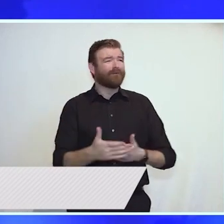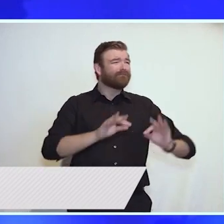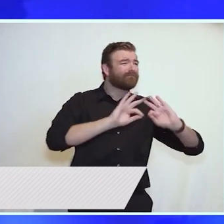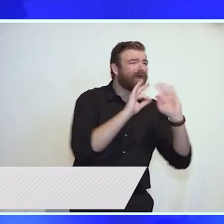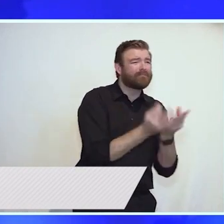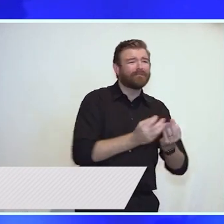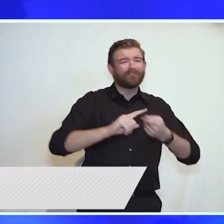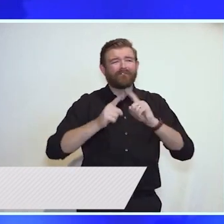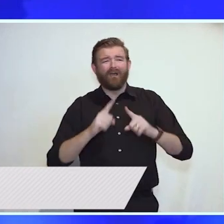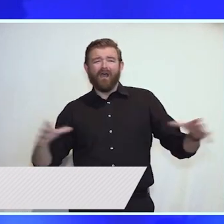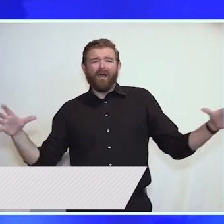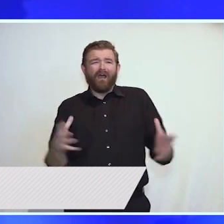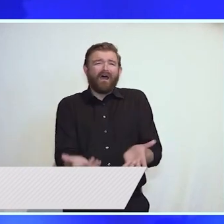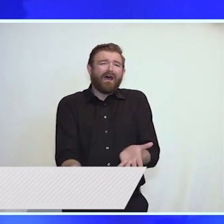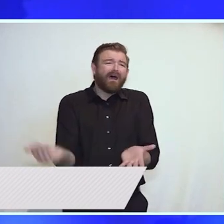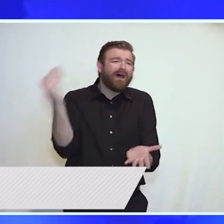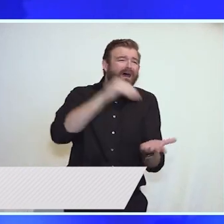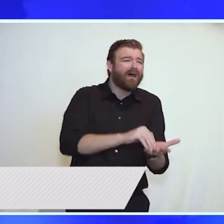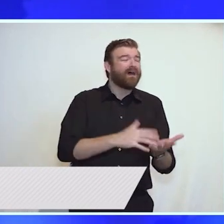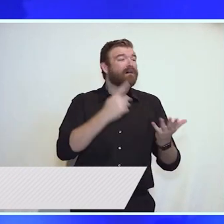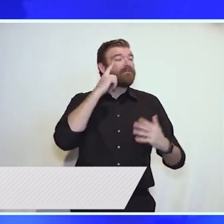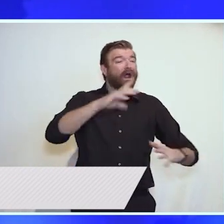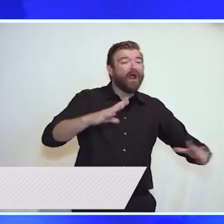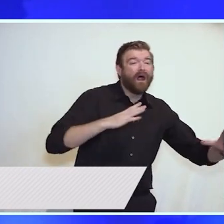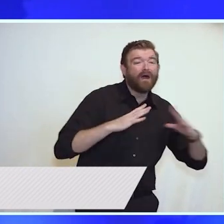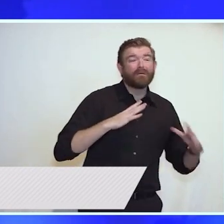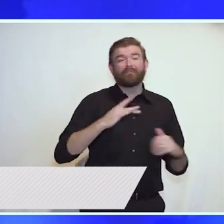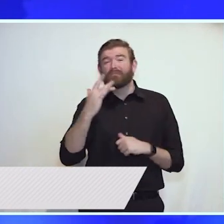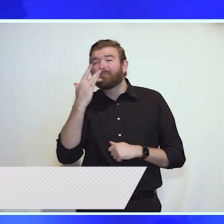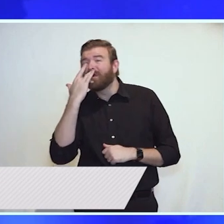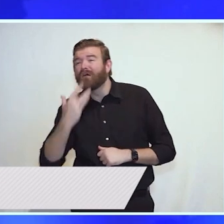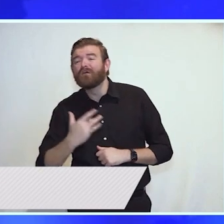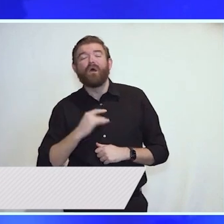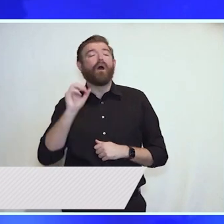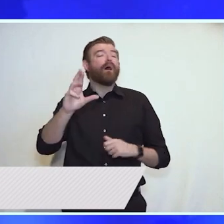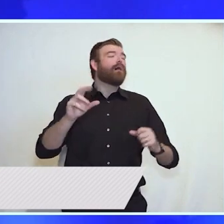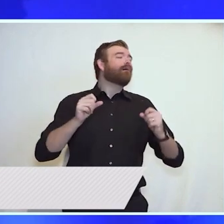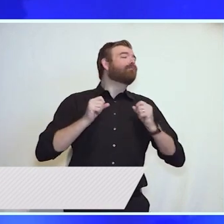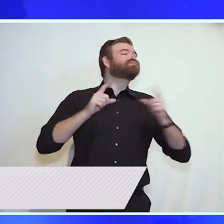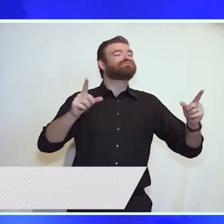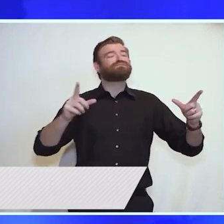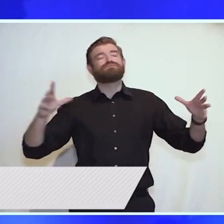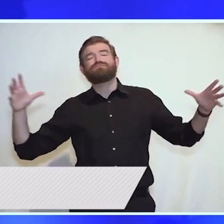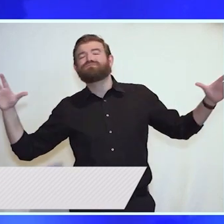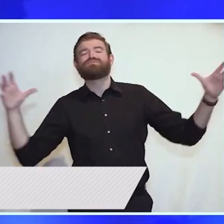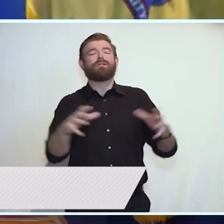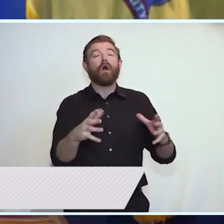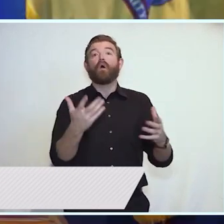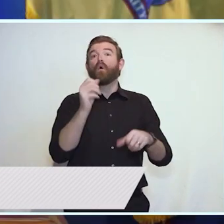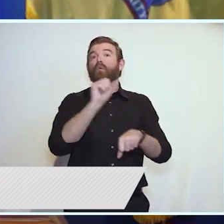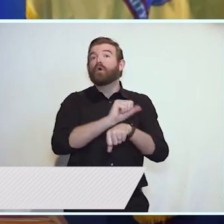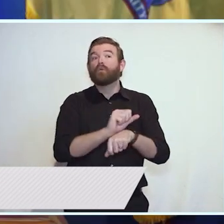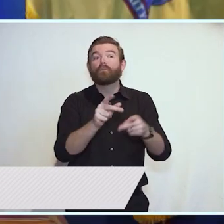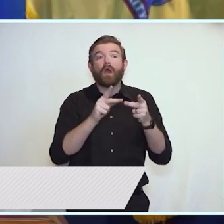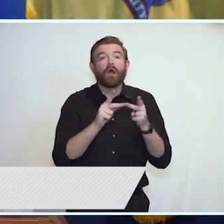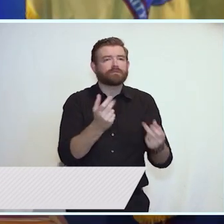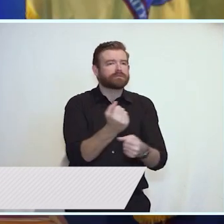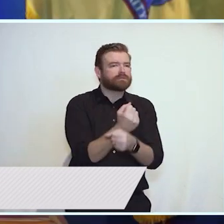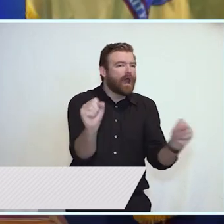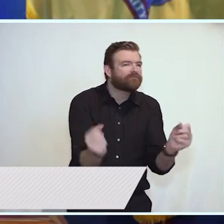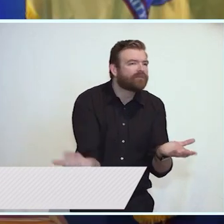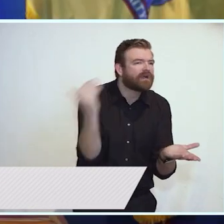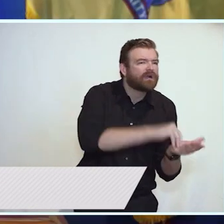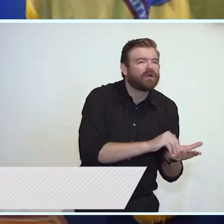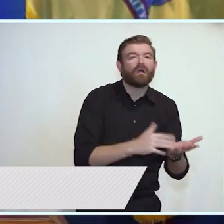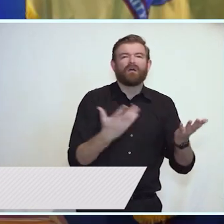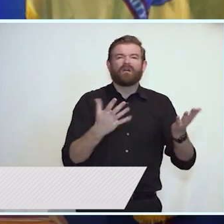gather with family and friends, whether for a holiday, a birthday, or just on the spur of the moment. And to workplaces